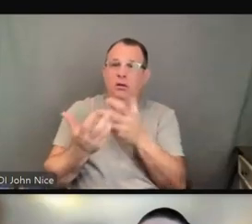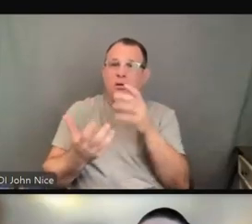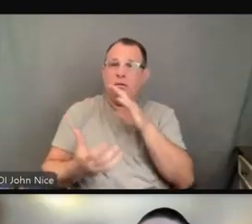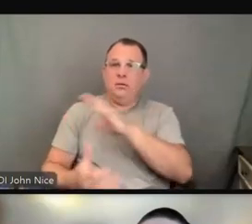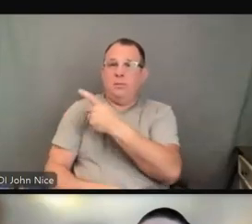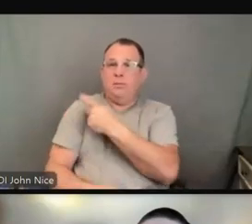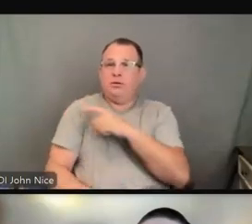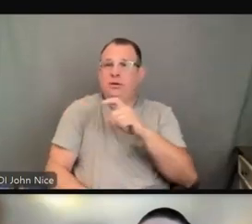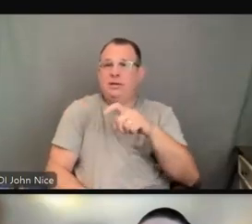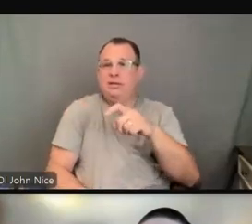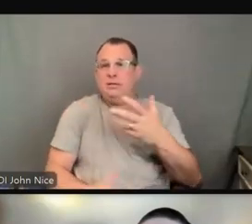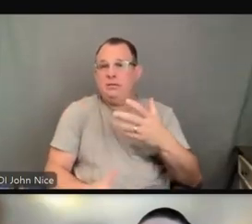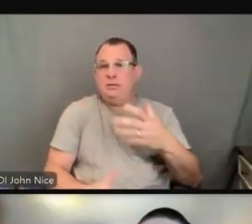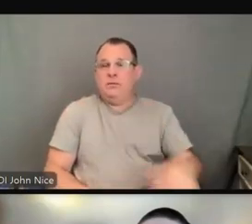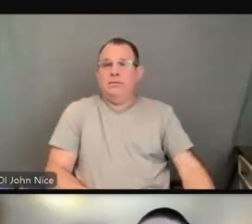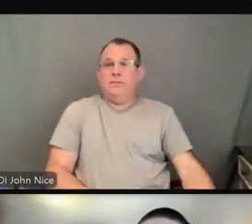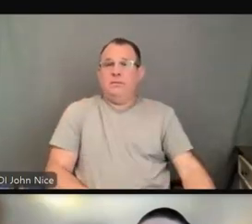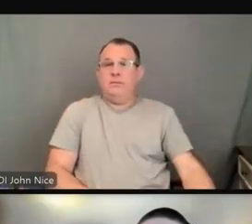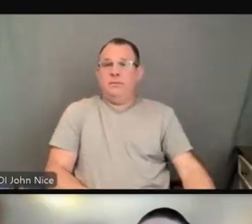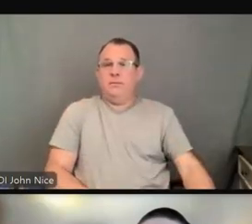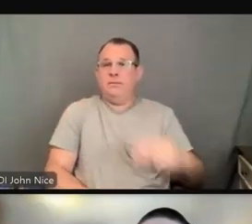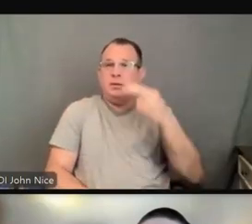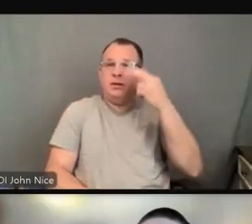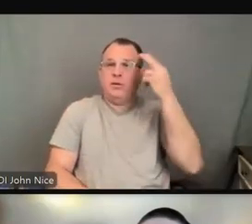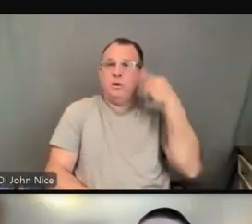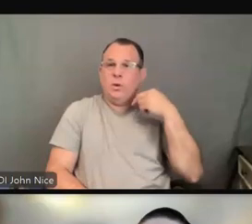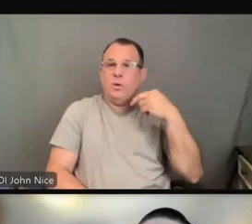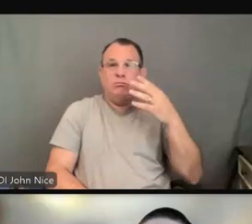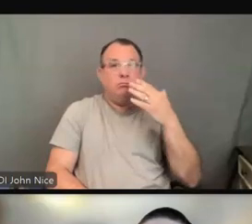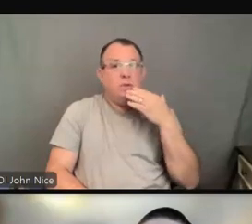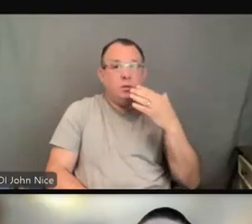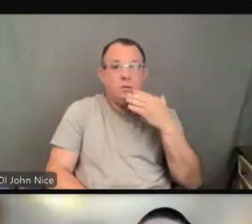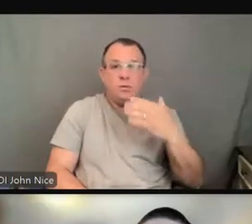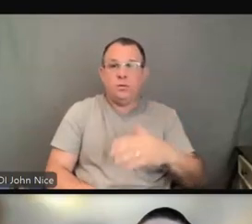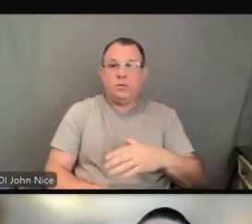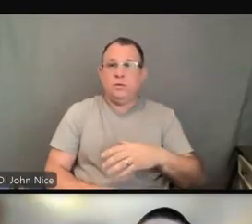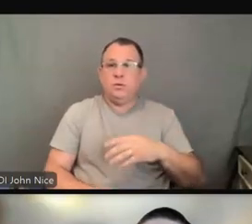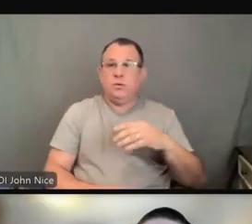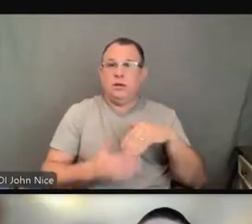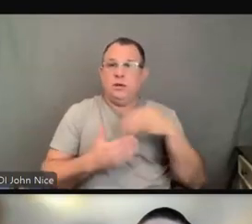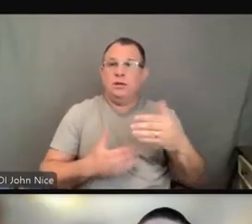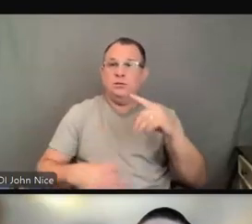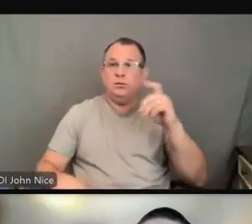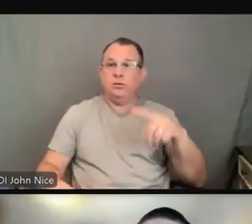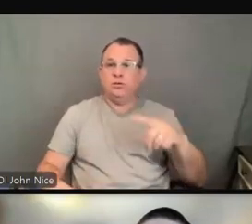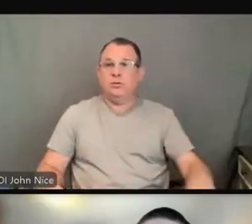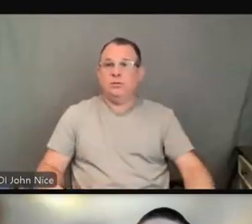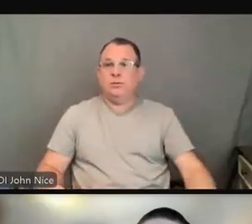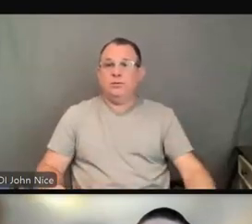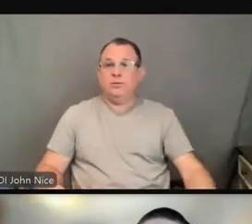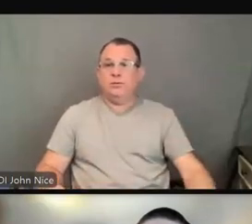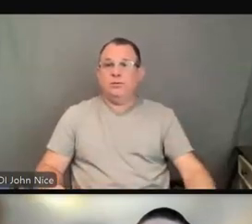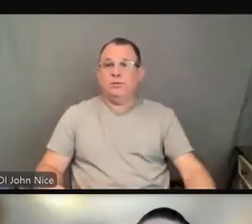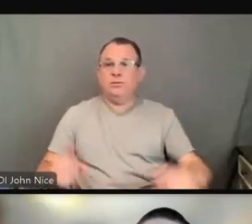Thank you. Thank The next question asks, what happens if someone is asking for a live interpreter, meaning someone in person,